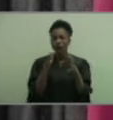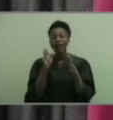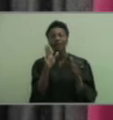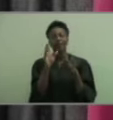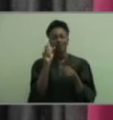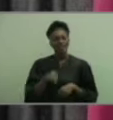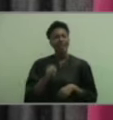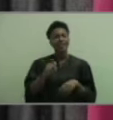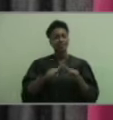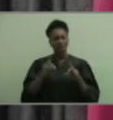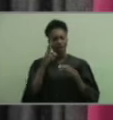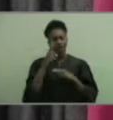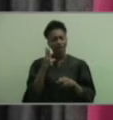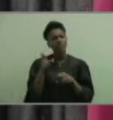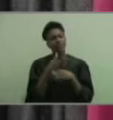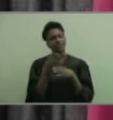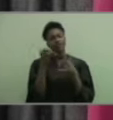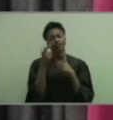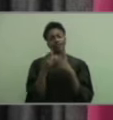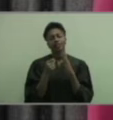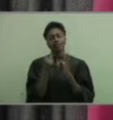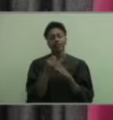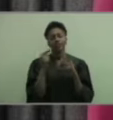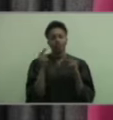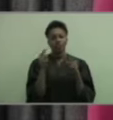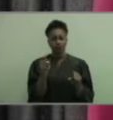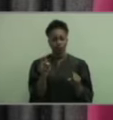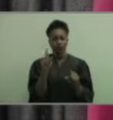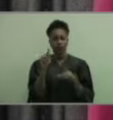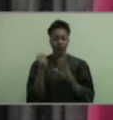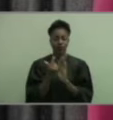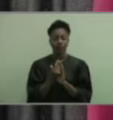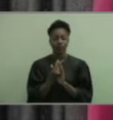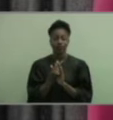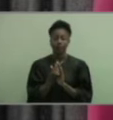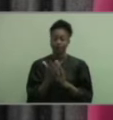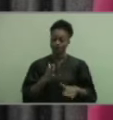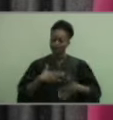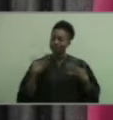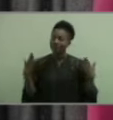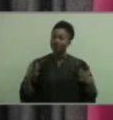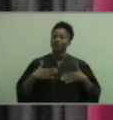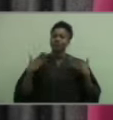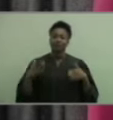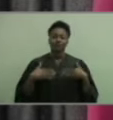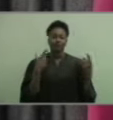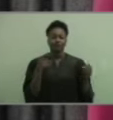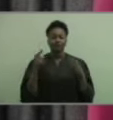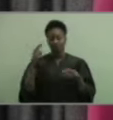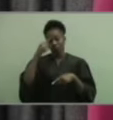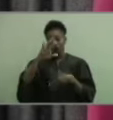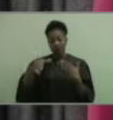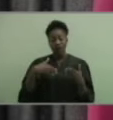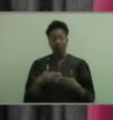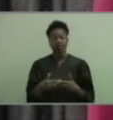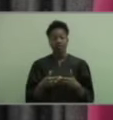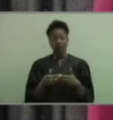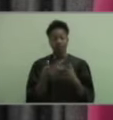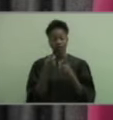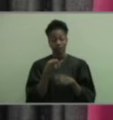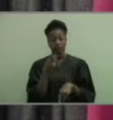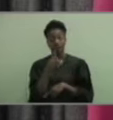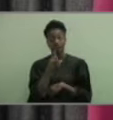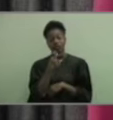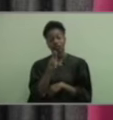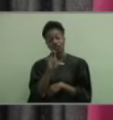to share this time with you during this virtual graduation. It's a joyous occasion for all. And on behalf of Dr.